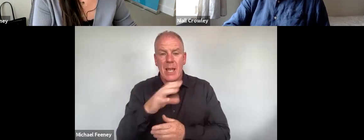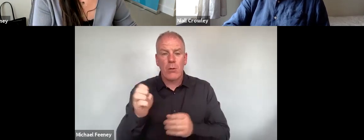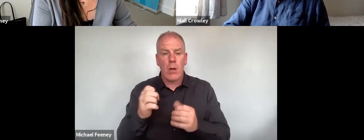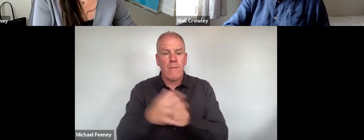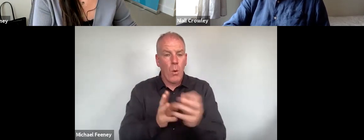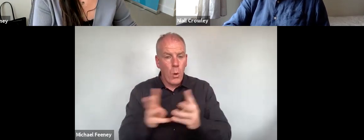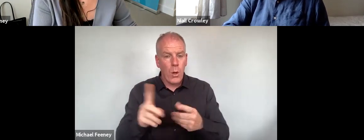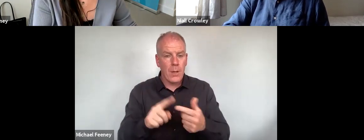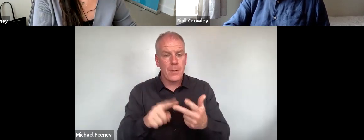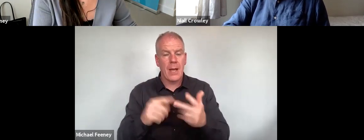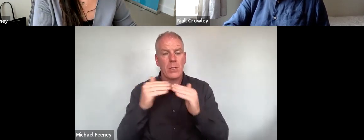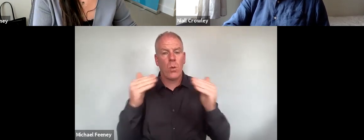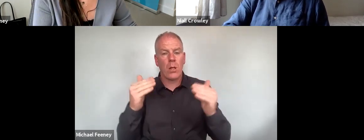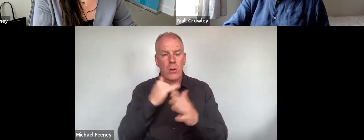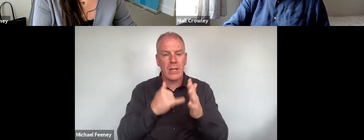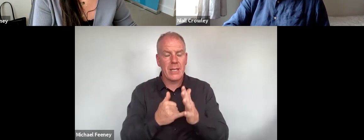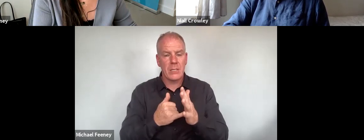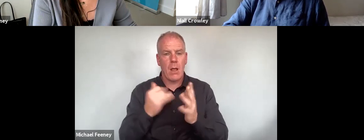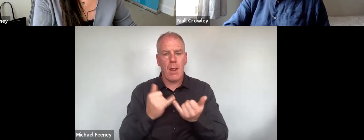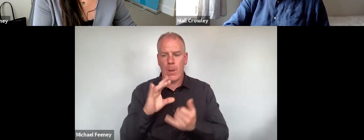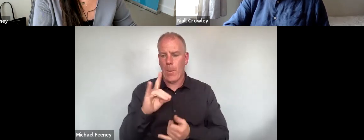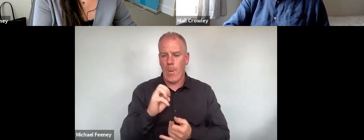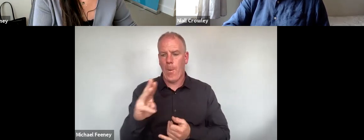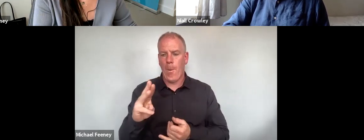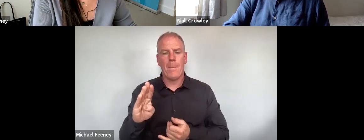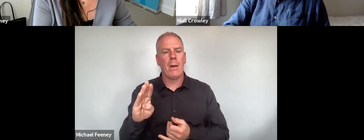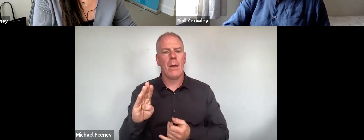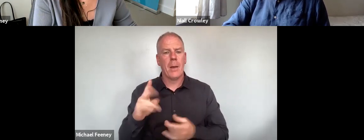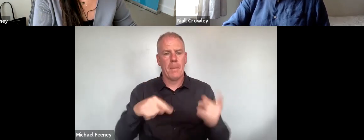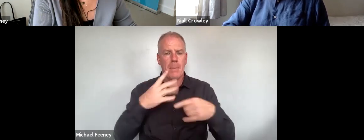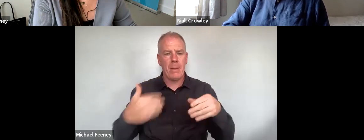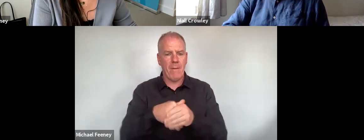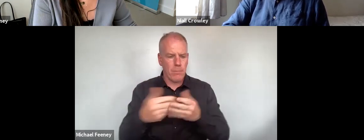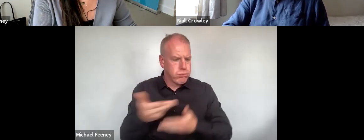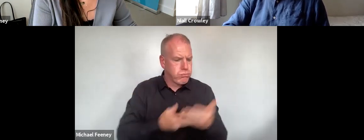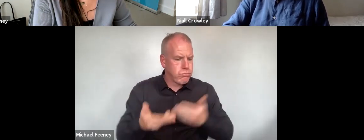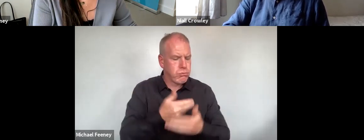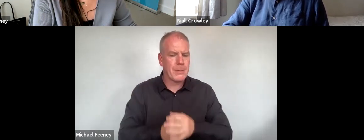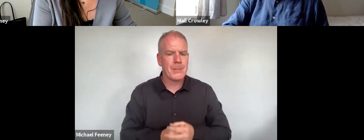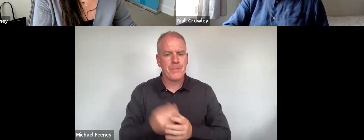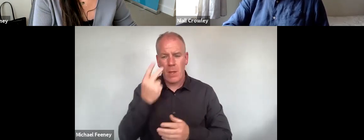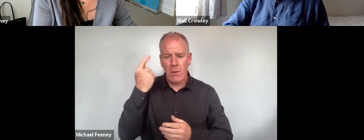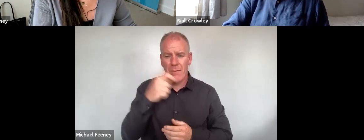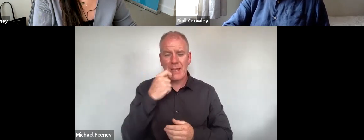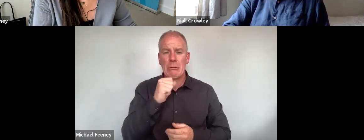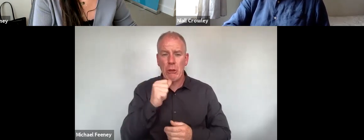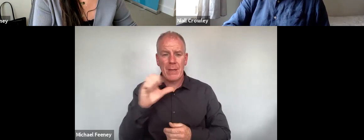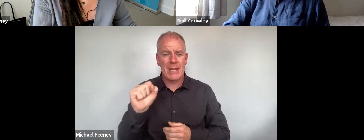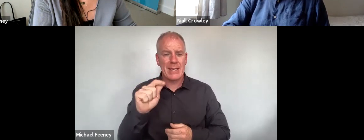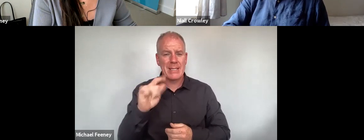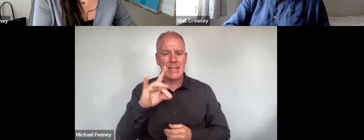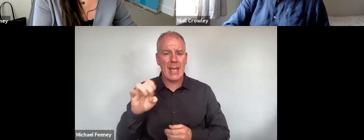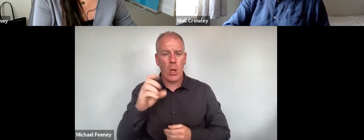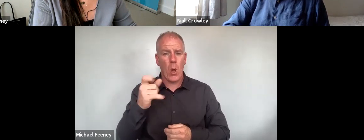equality bodies acting as a hub around which stakeholders are engaged. The review identified that this lack of stakeholder involvement